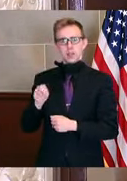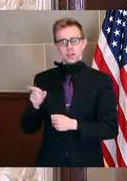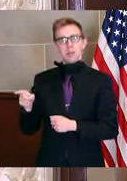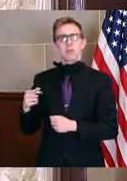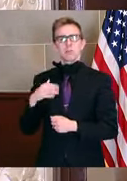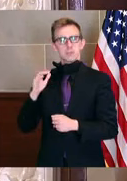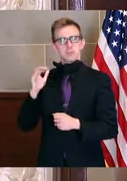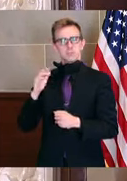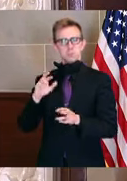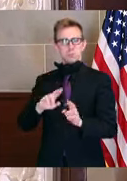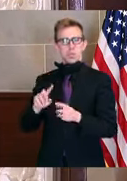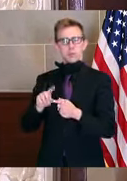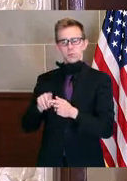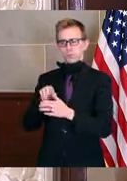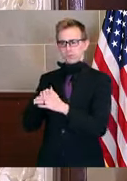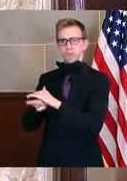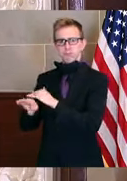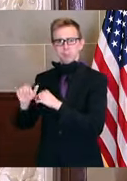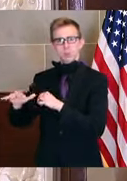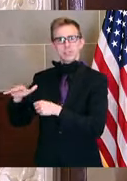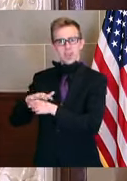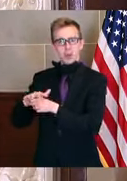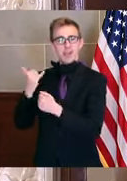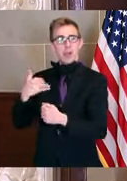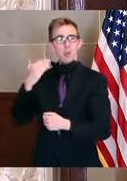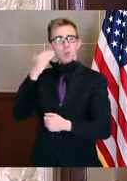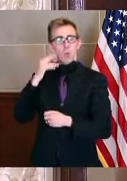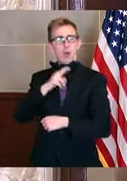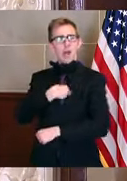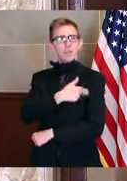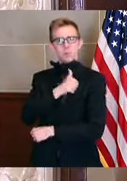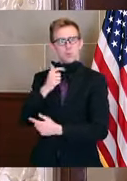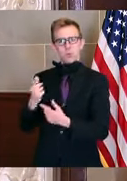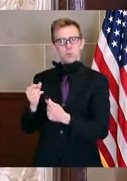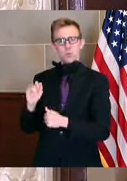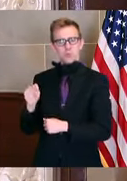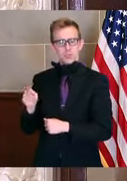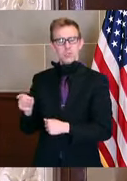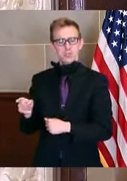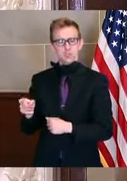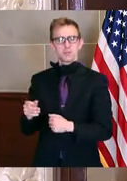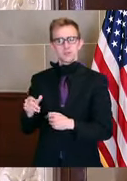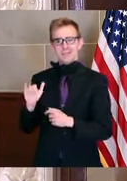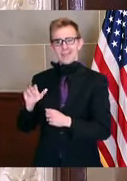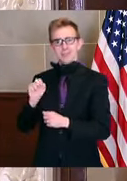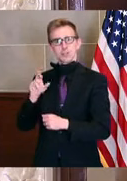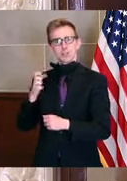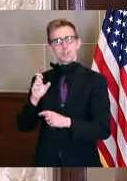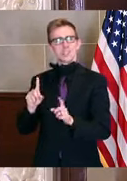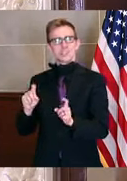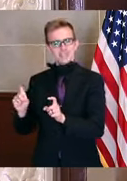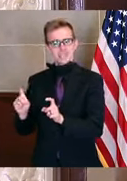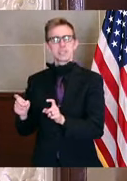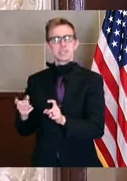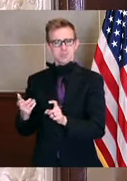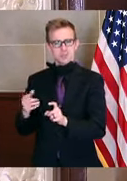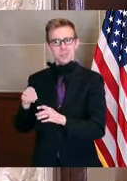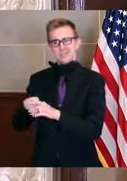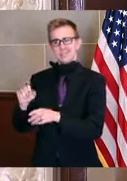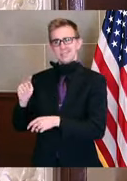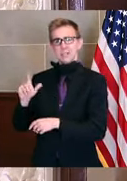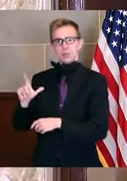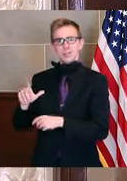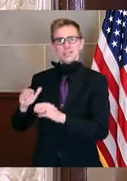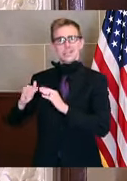going in as we have these other places now that we know the hospitals aren't going to do it, and doing that surge testing in St.